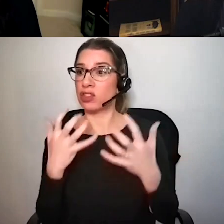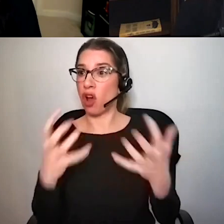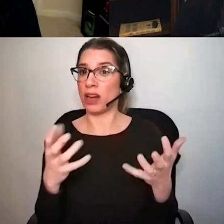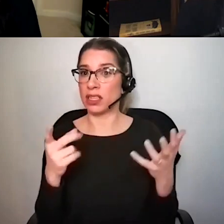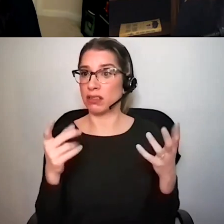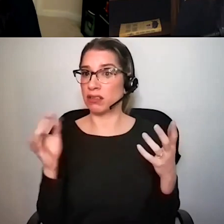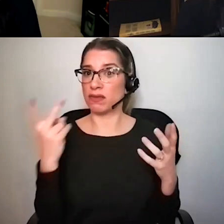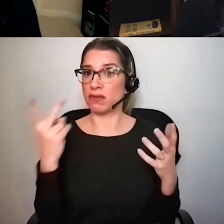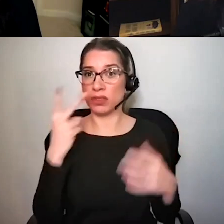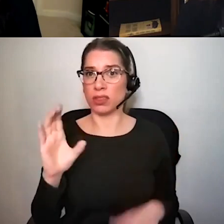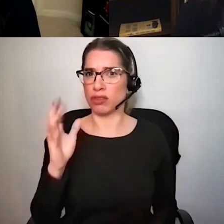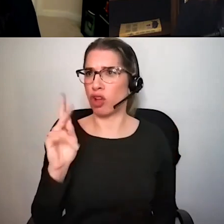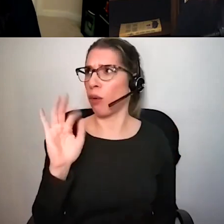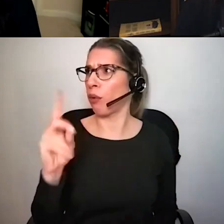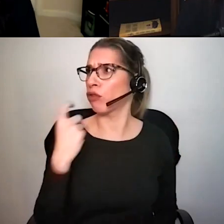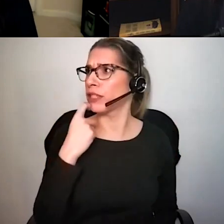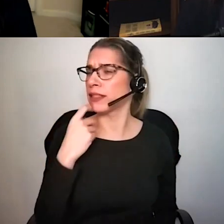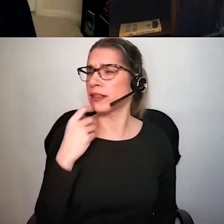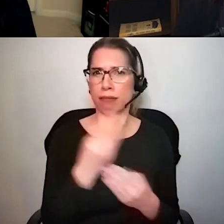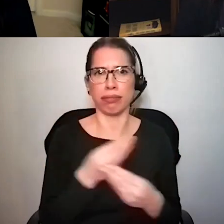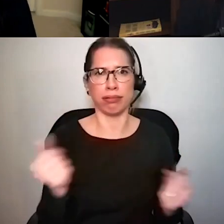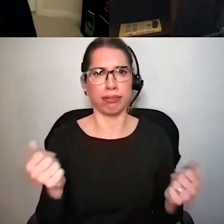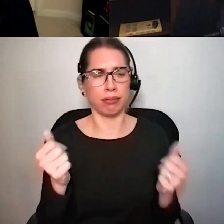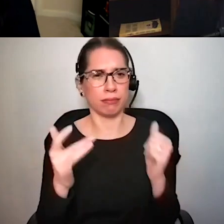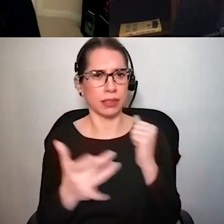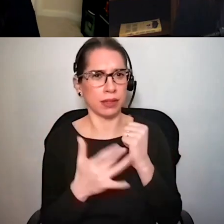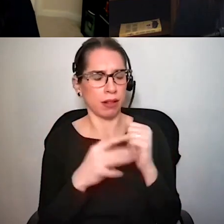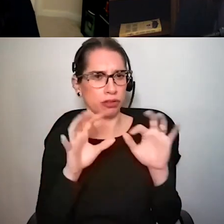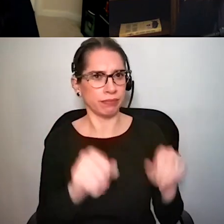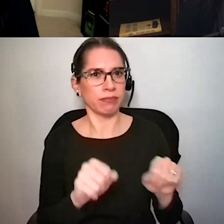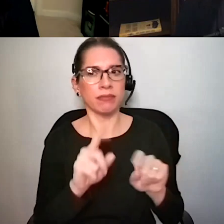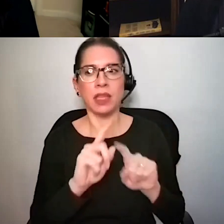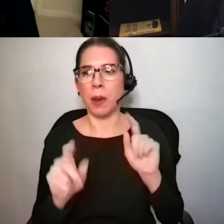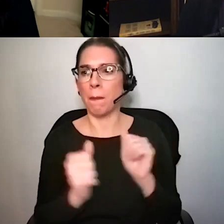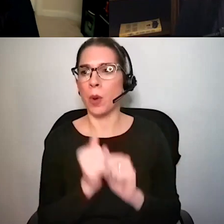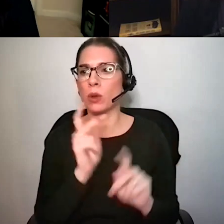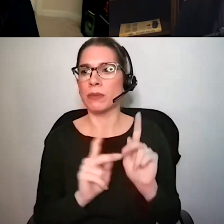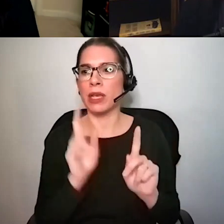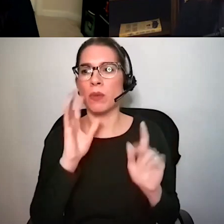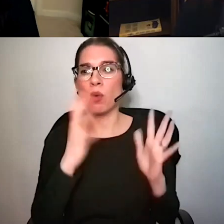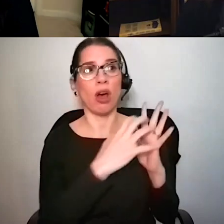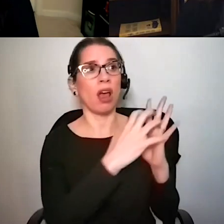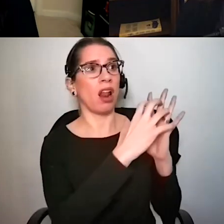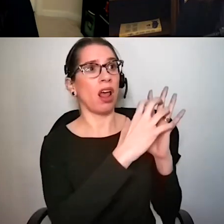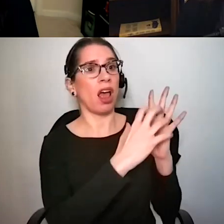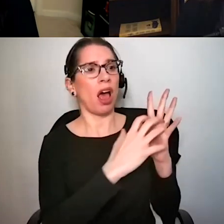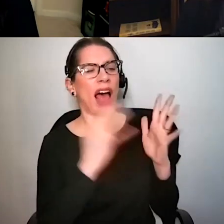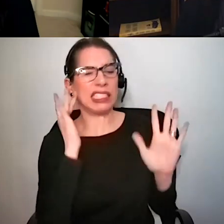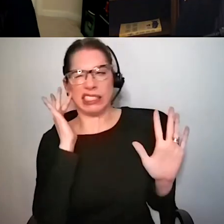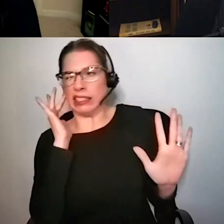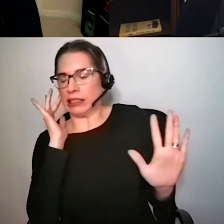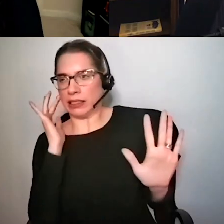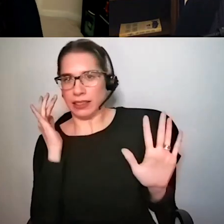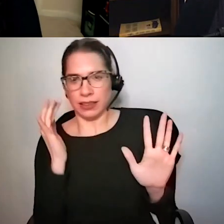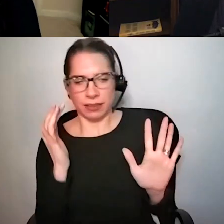chalkboard recently um they might think that that was an abrasive sound that makes your skin crawl what is that all about